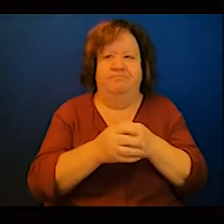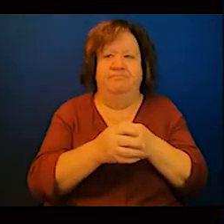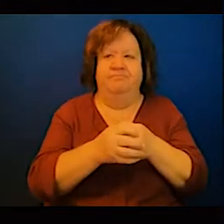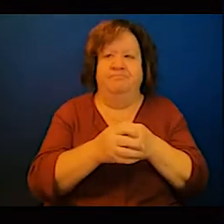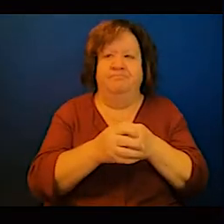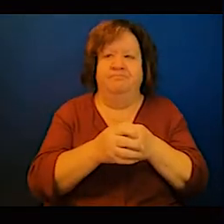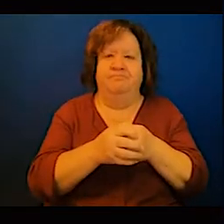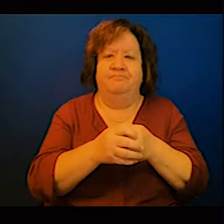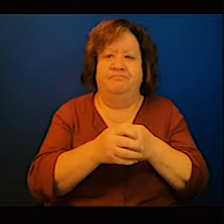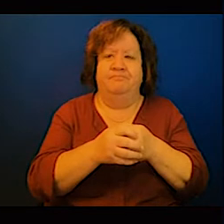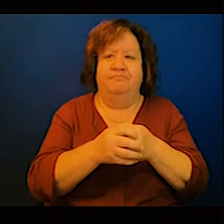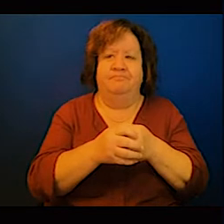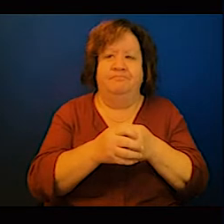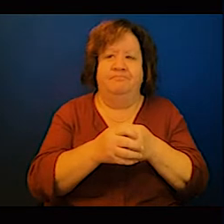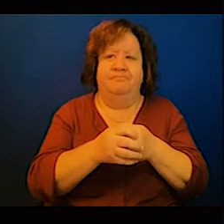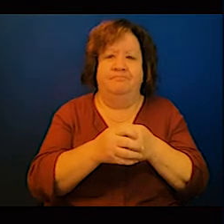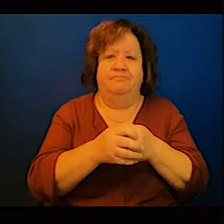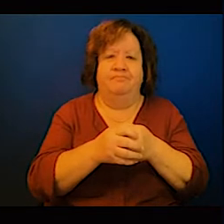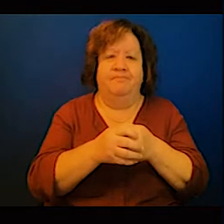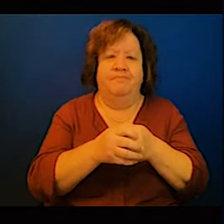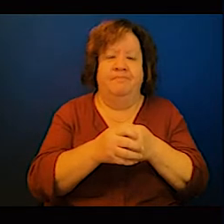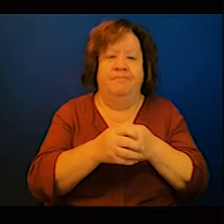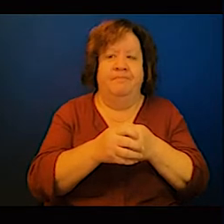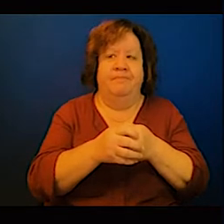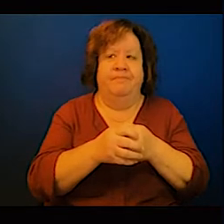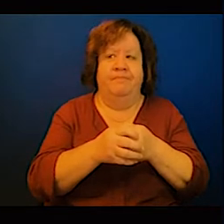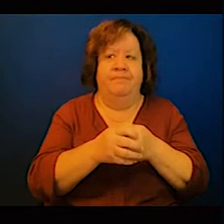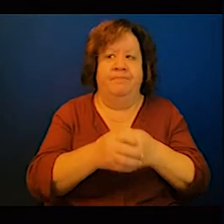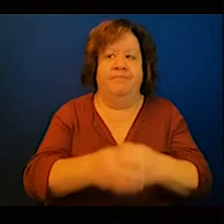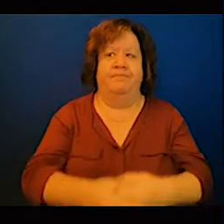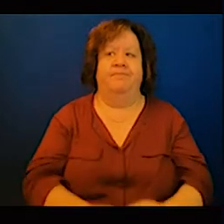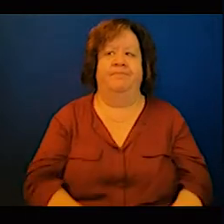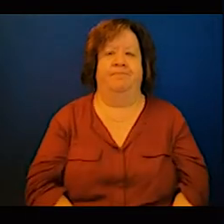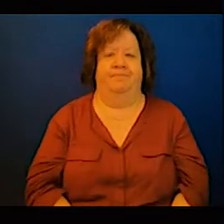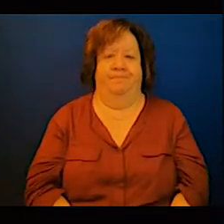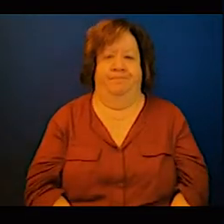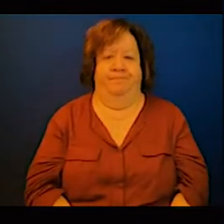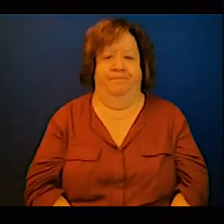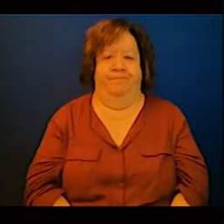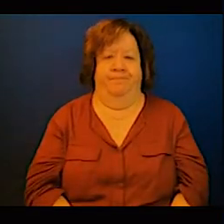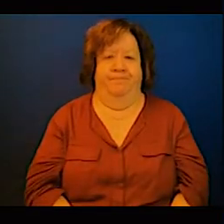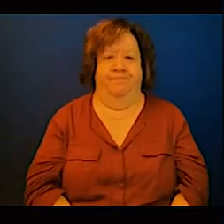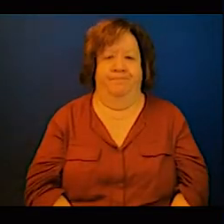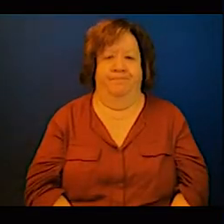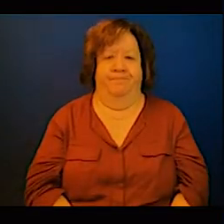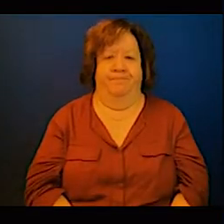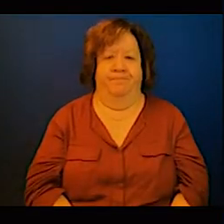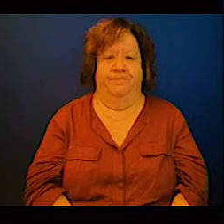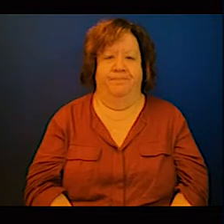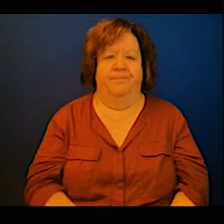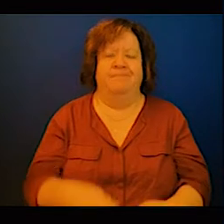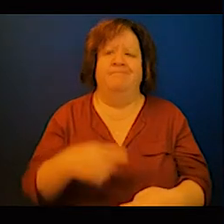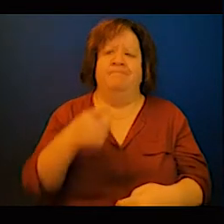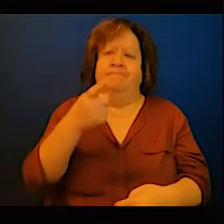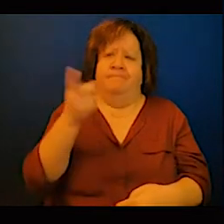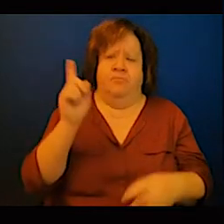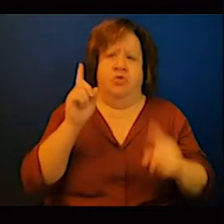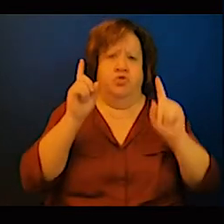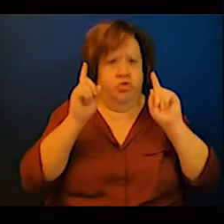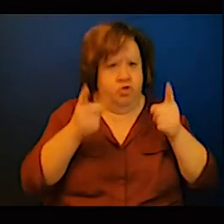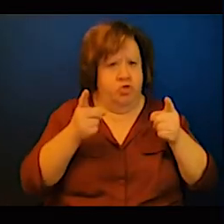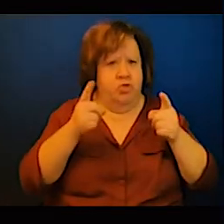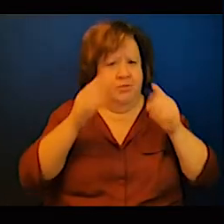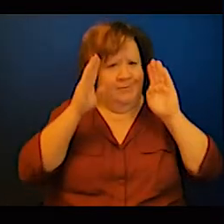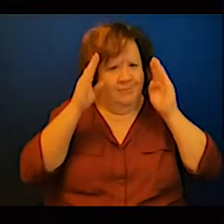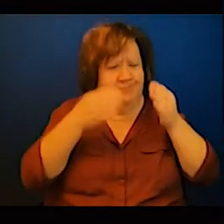especially 1, 2, 3, 6, 7, and 13, I think that may provide